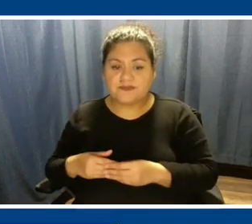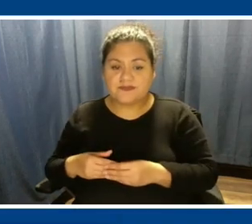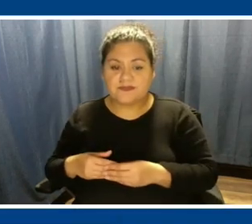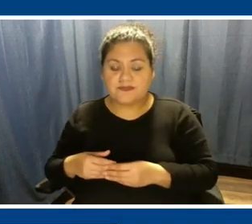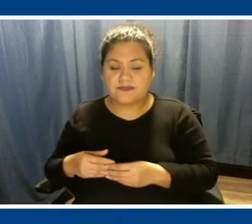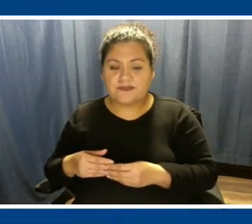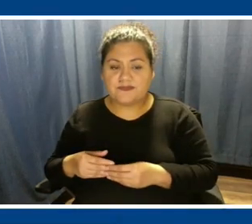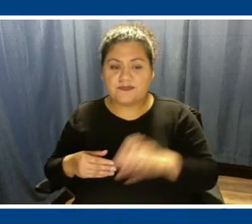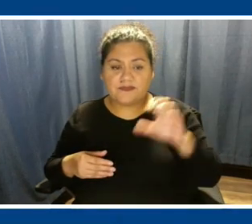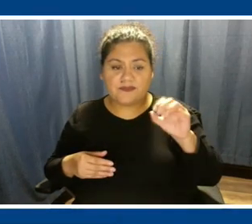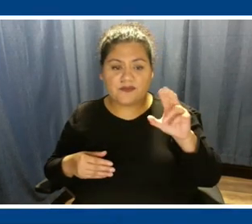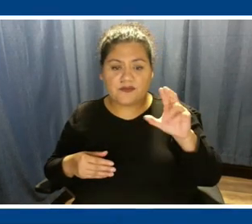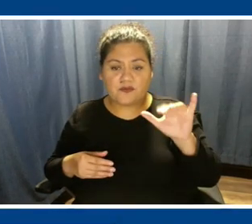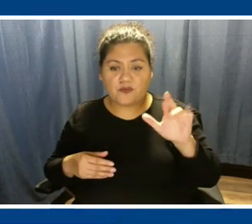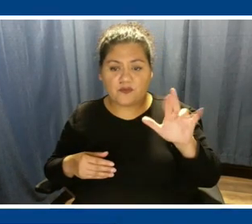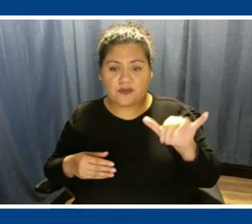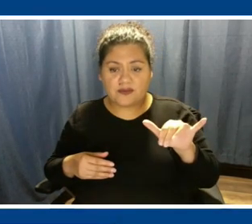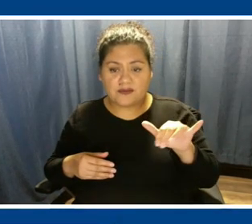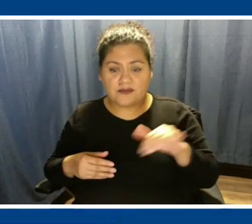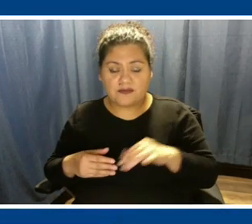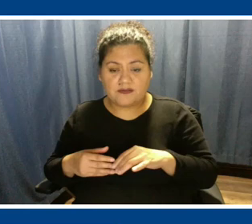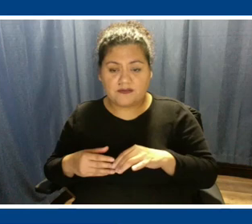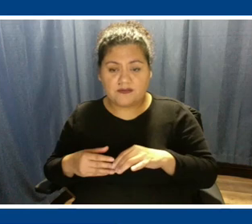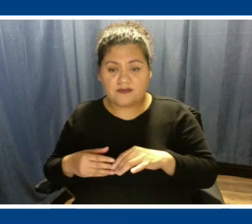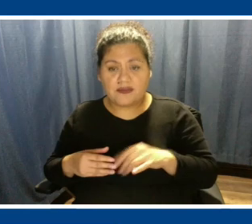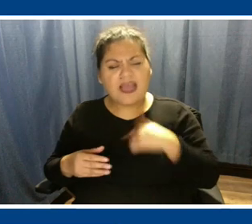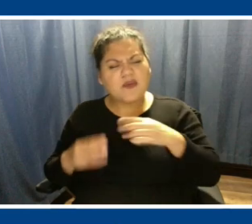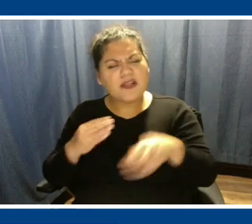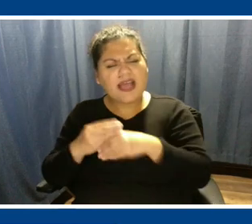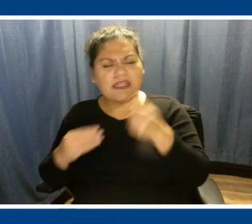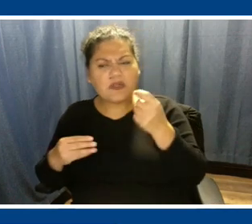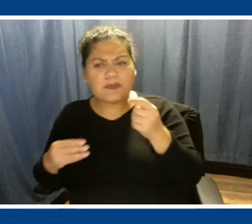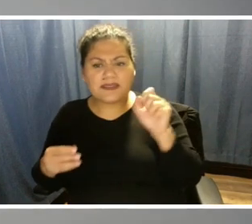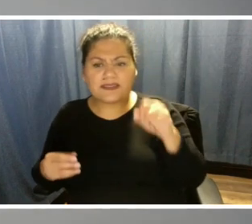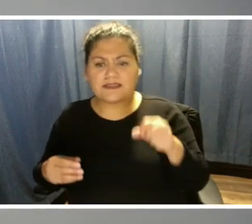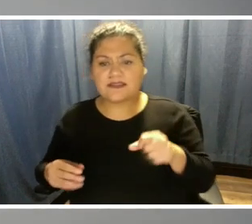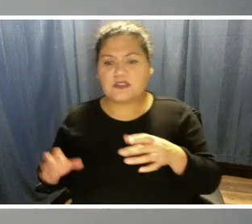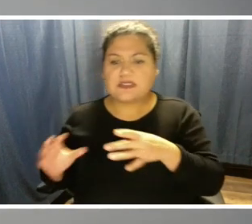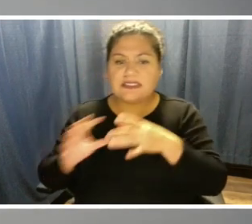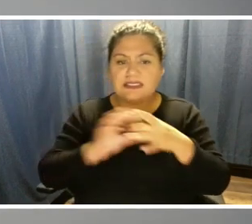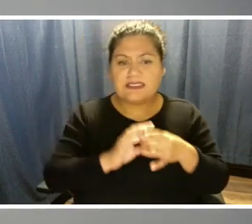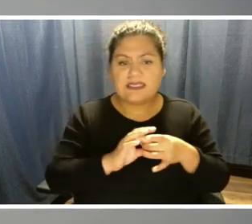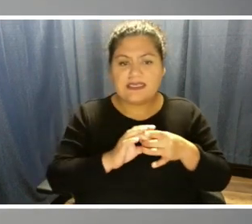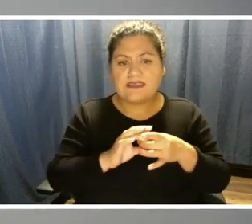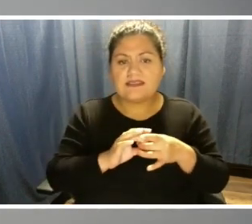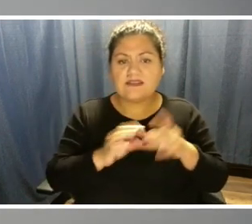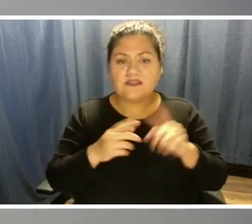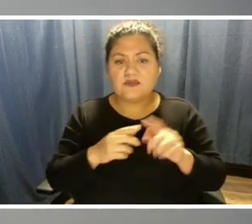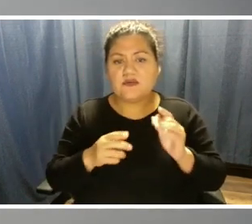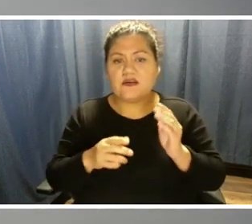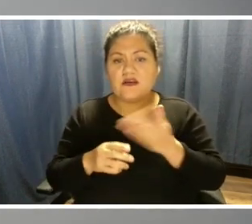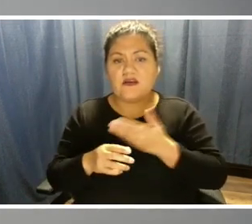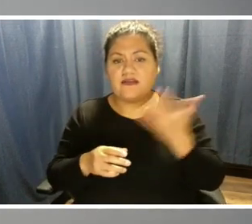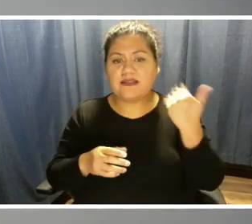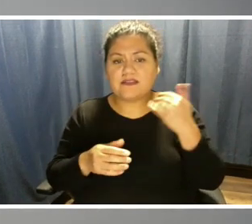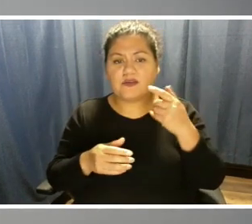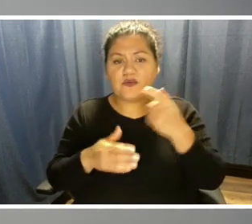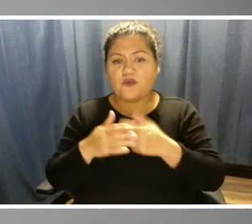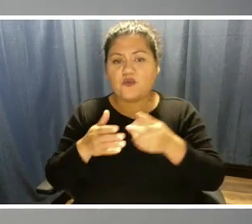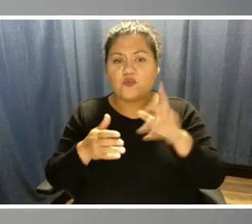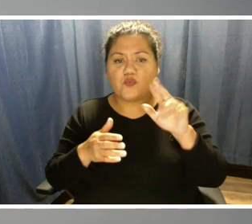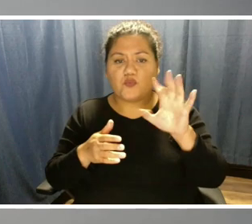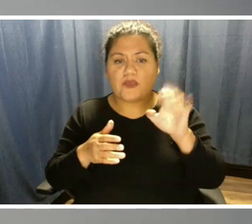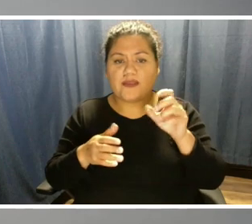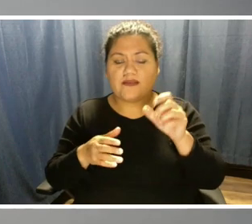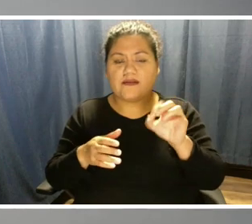Corey, what would you like to add? Yeah, I'll add to that a little bit. So again, just to connect the dots to our last rate request. Part of